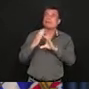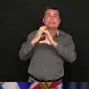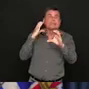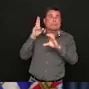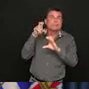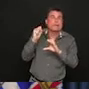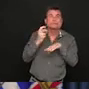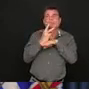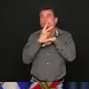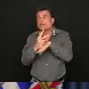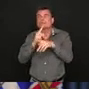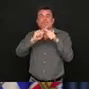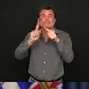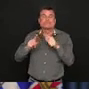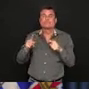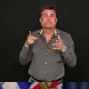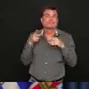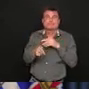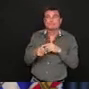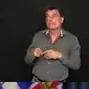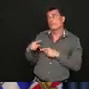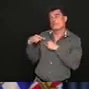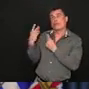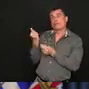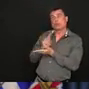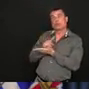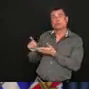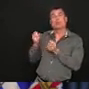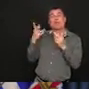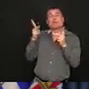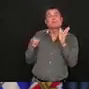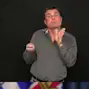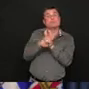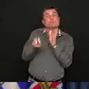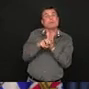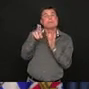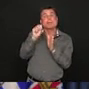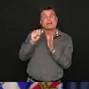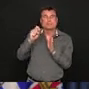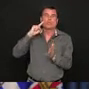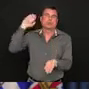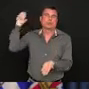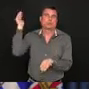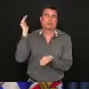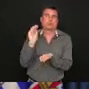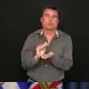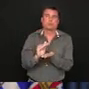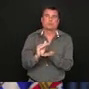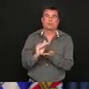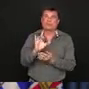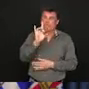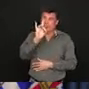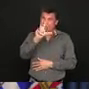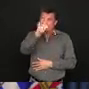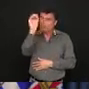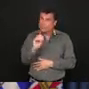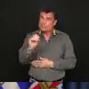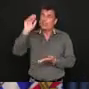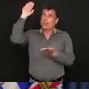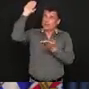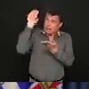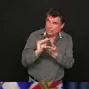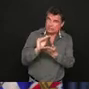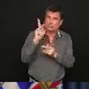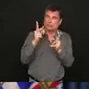past number of weeks with respect to TransLink. A 75% reduction in ridership for BC transit in Victoria,